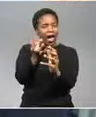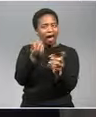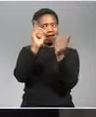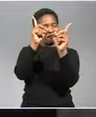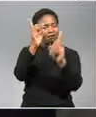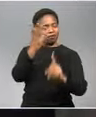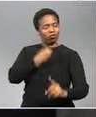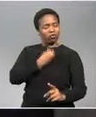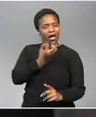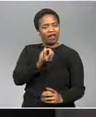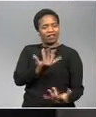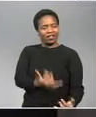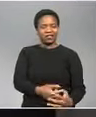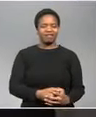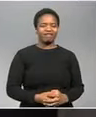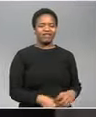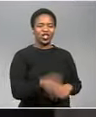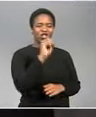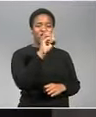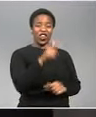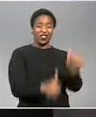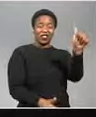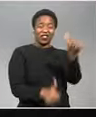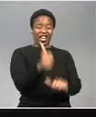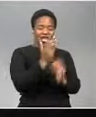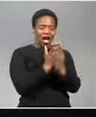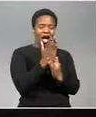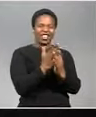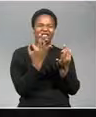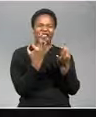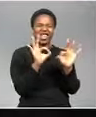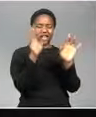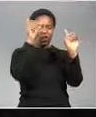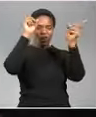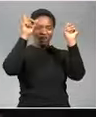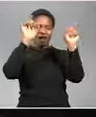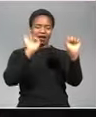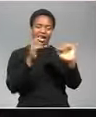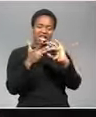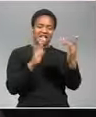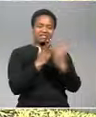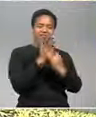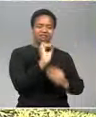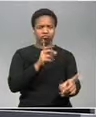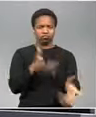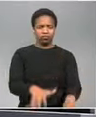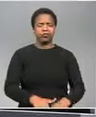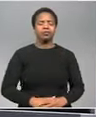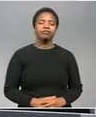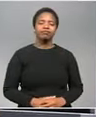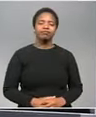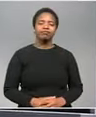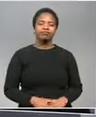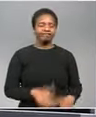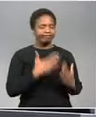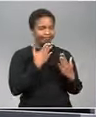around me so where to receives the country's first free internet access in a township all right